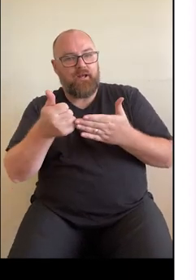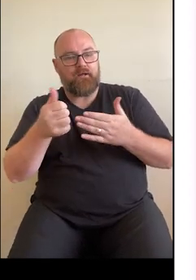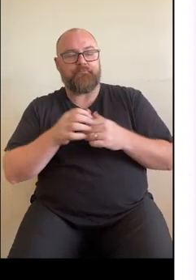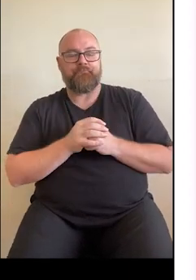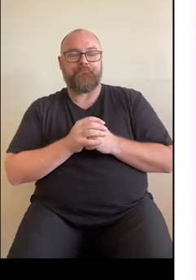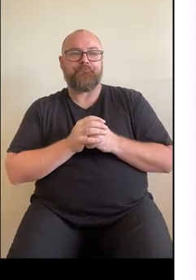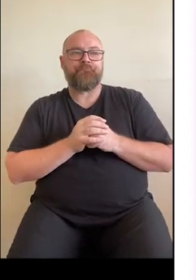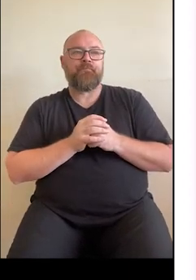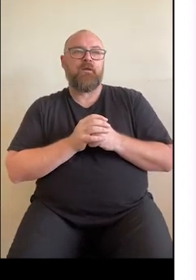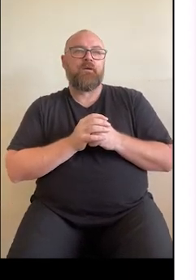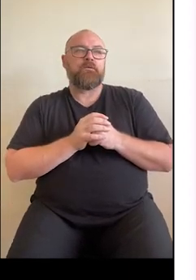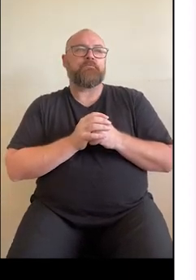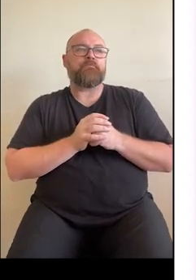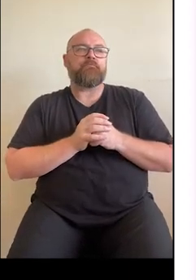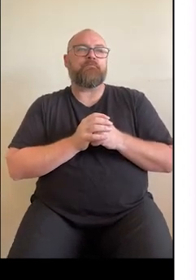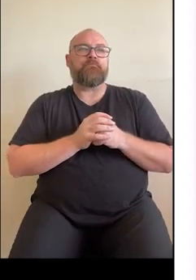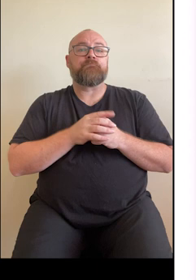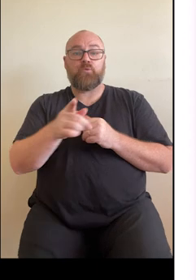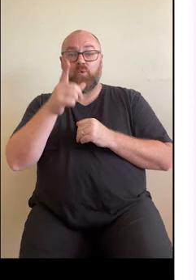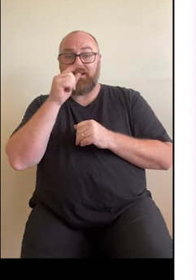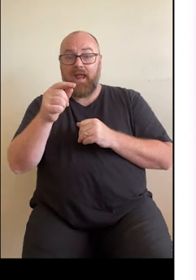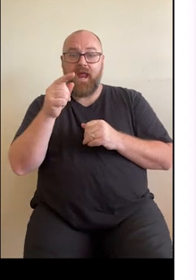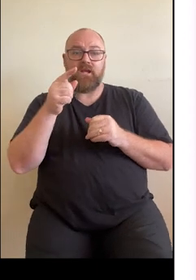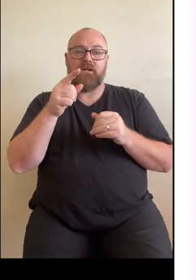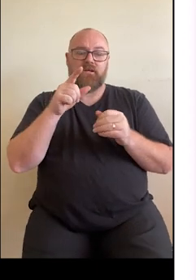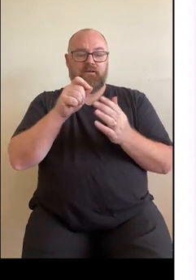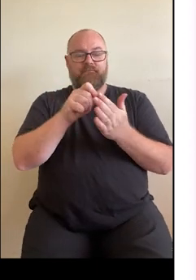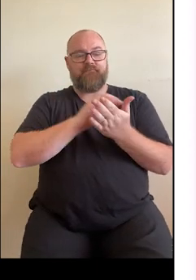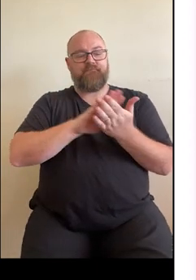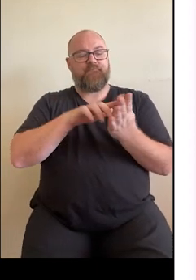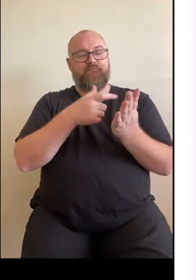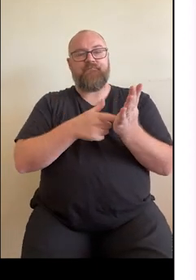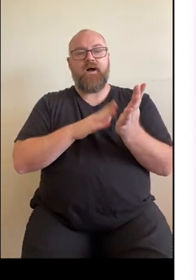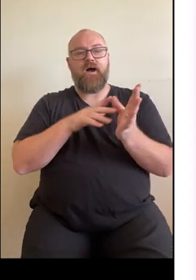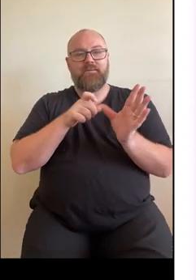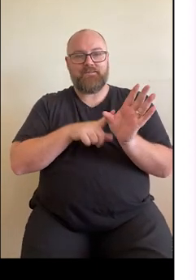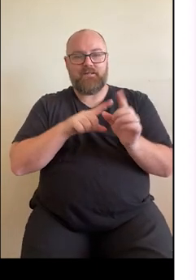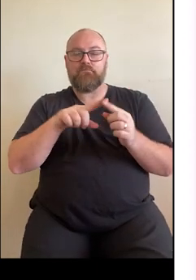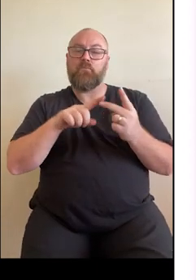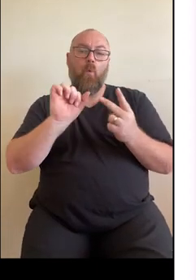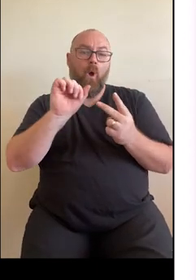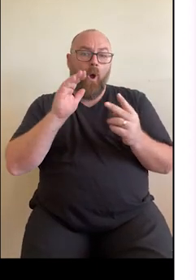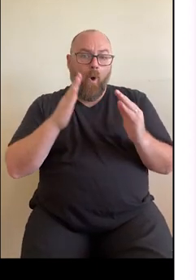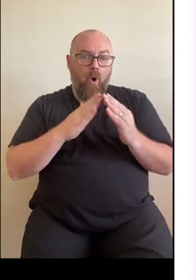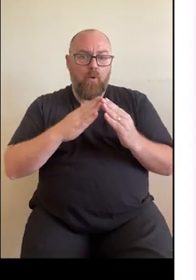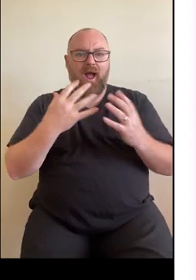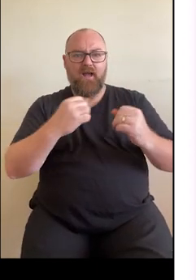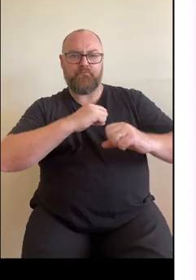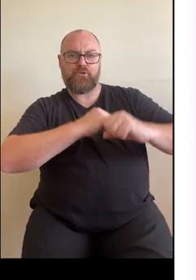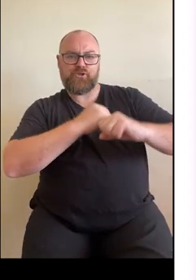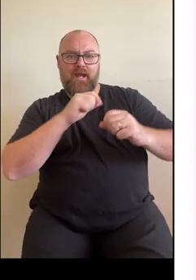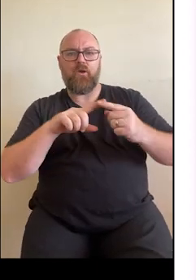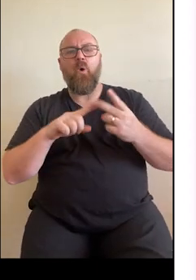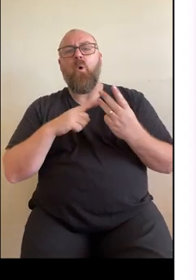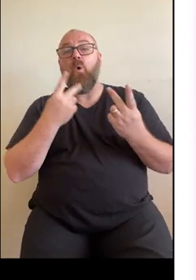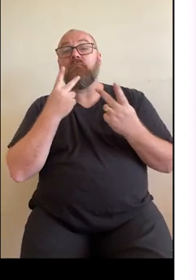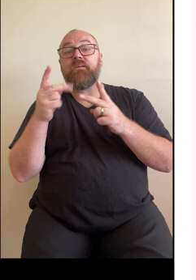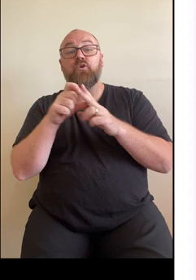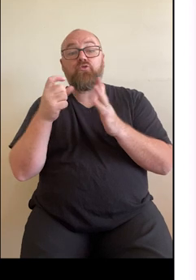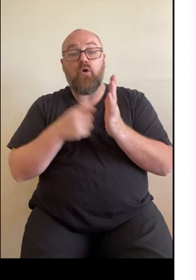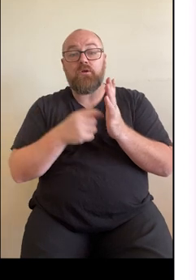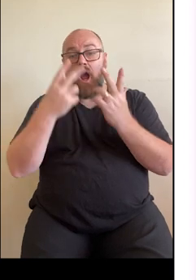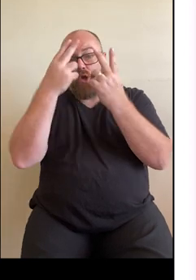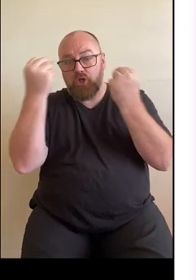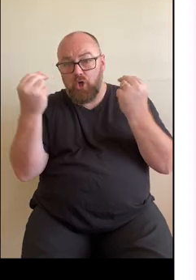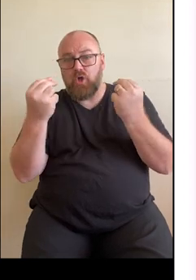well. You can get it measured at a pharmacy, at home using a validated machine or by a doctor or nurse during your next doctor's appointment.